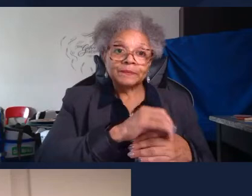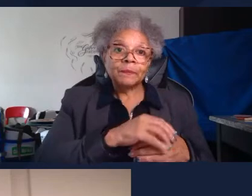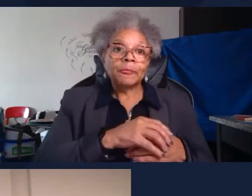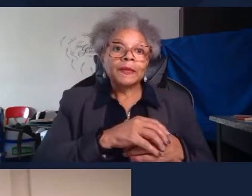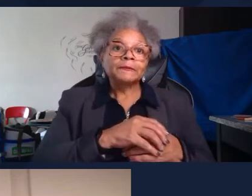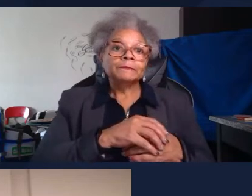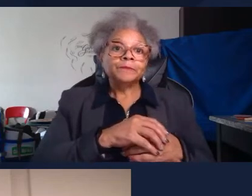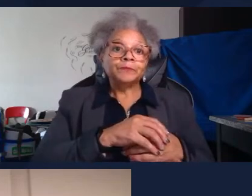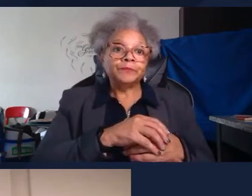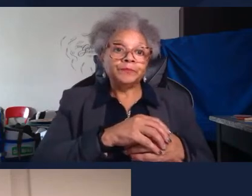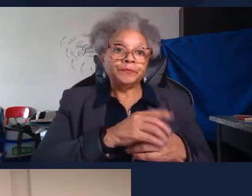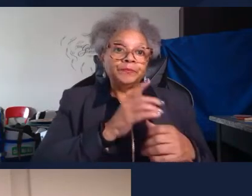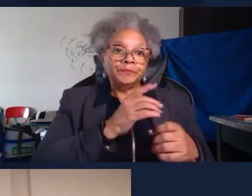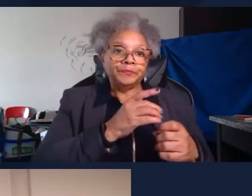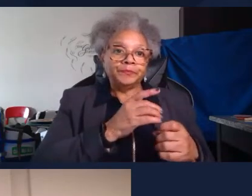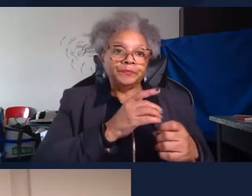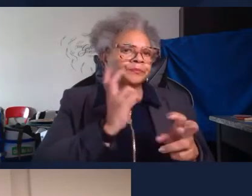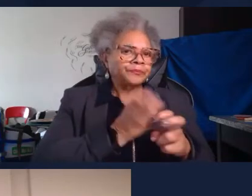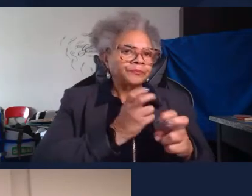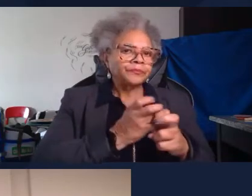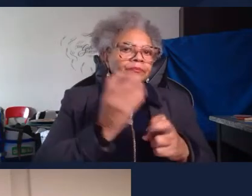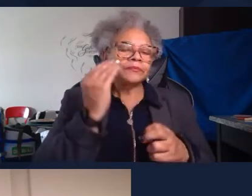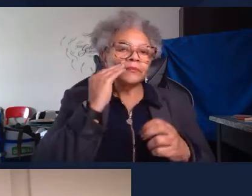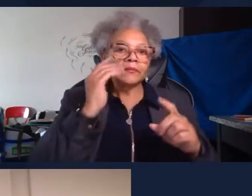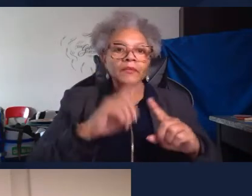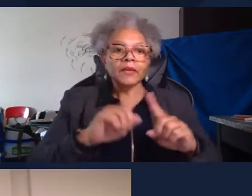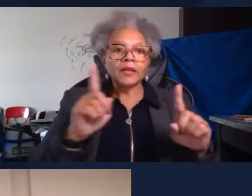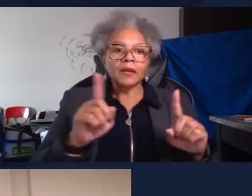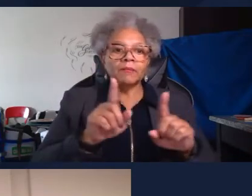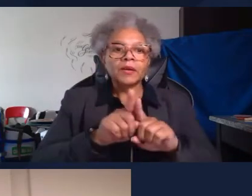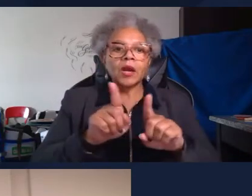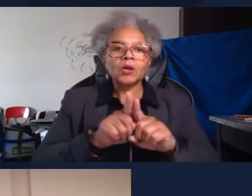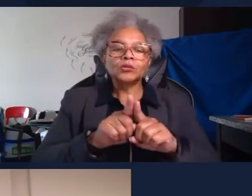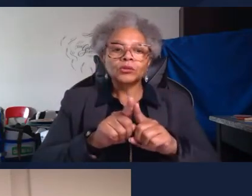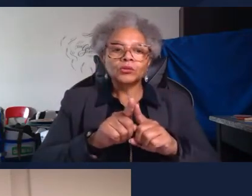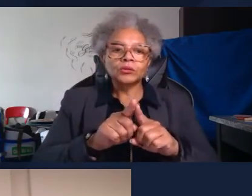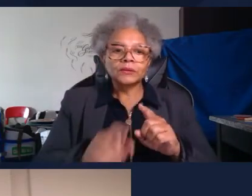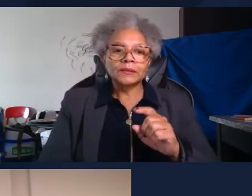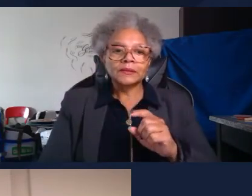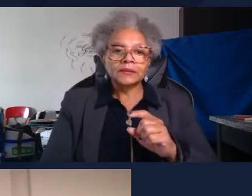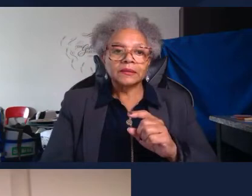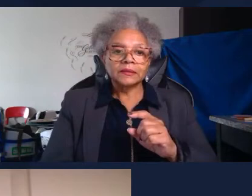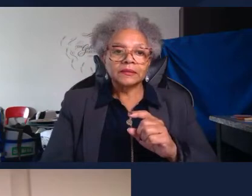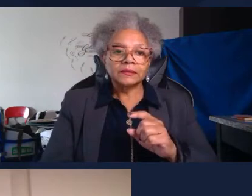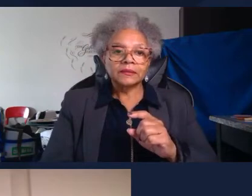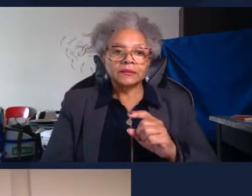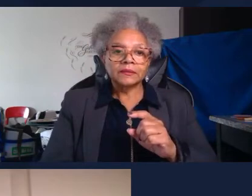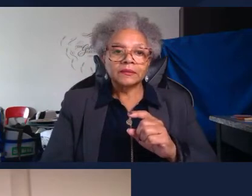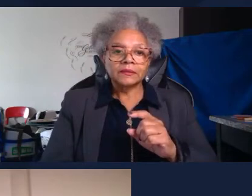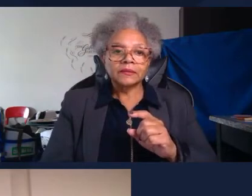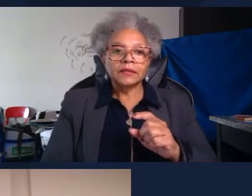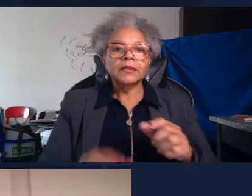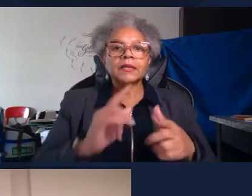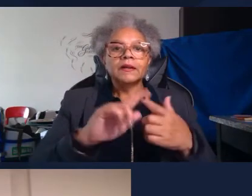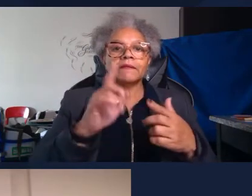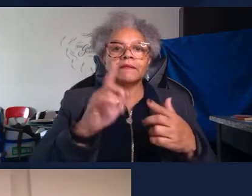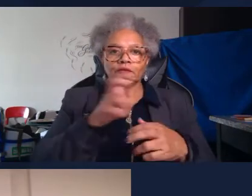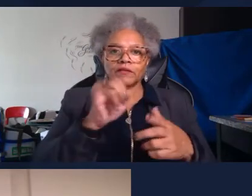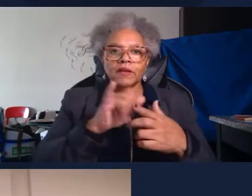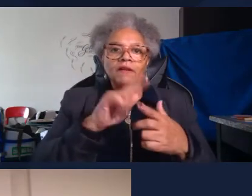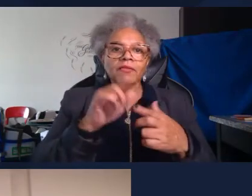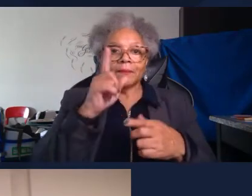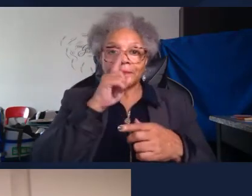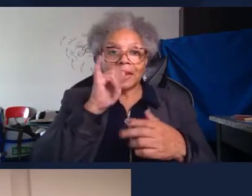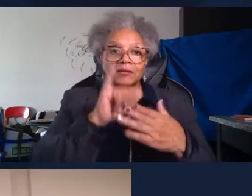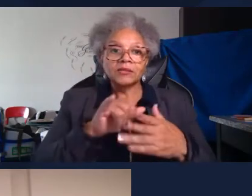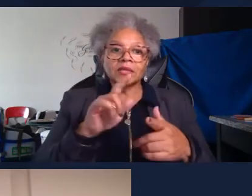it's it's hard to tell but also adoptive transfer transfer experiments in the mice that lack antibodies or